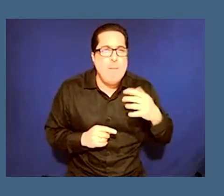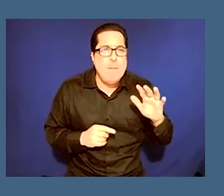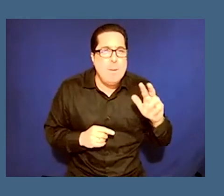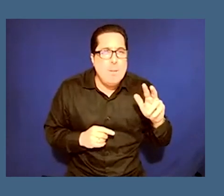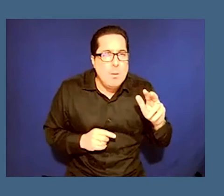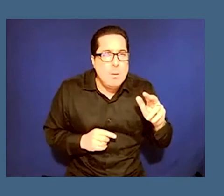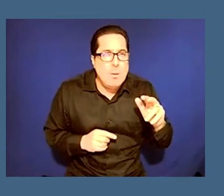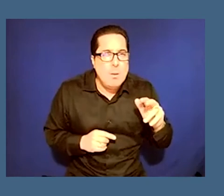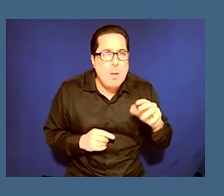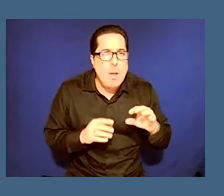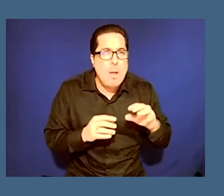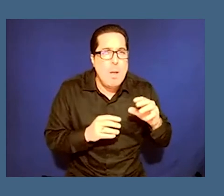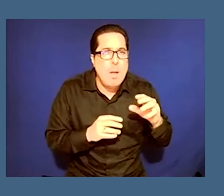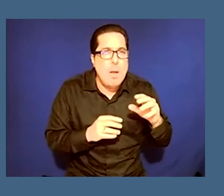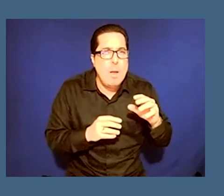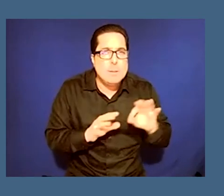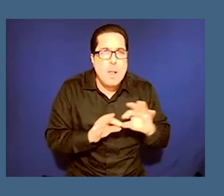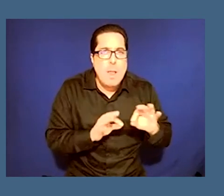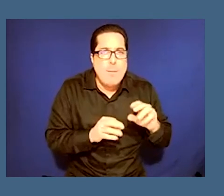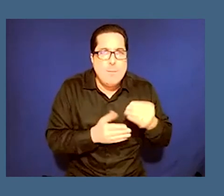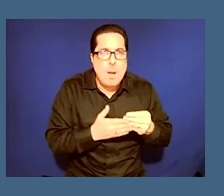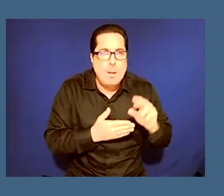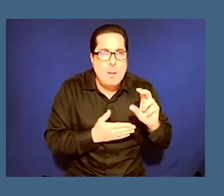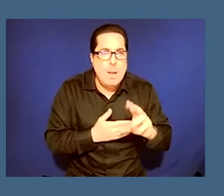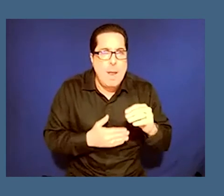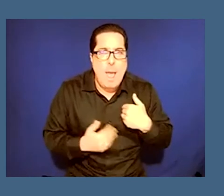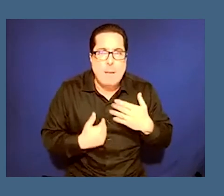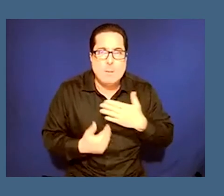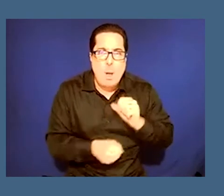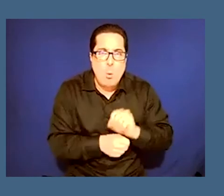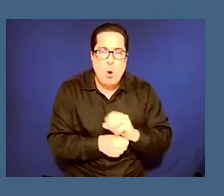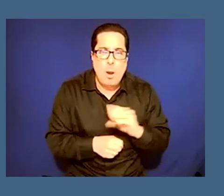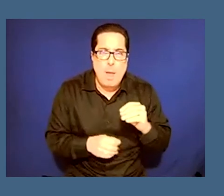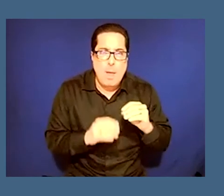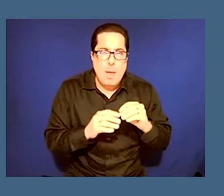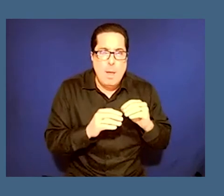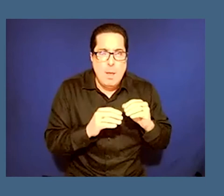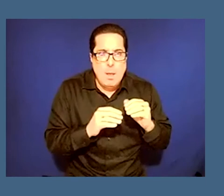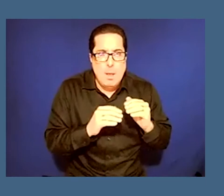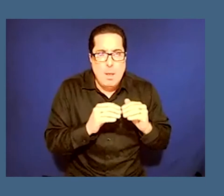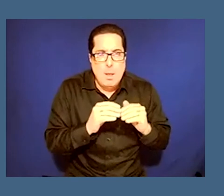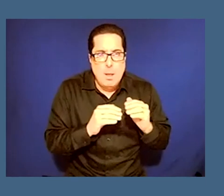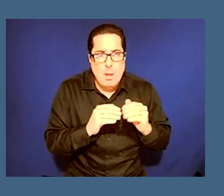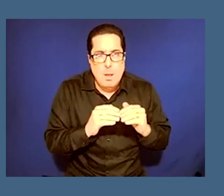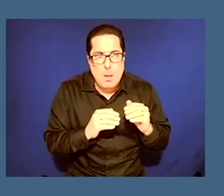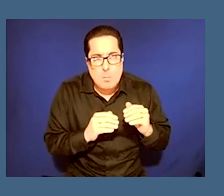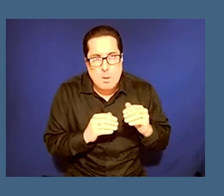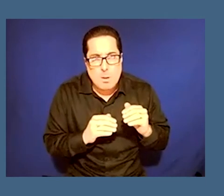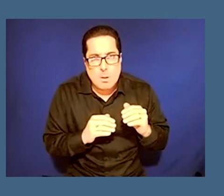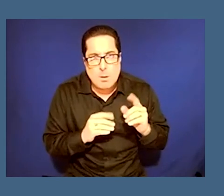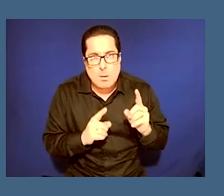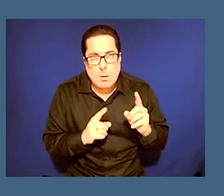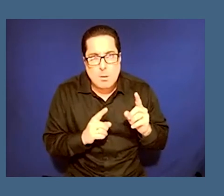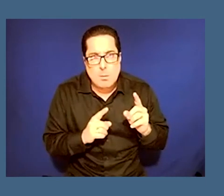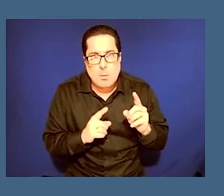expanding and uh it has my work and in in building this museum a lot of things